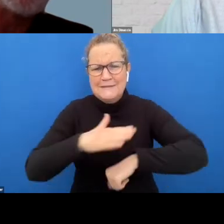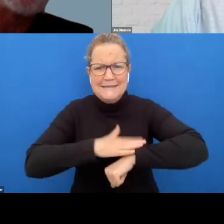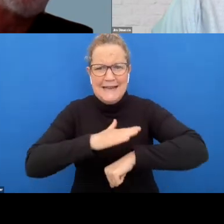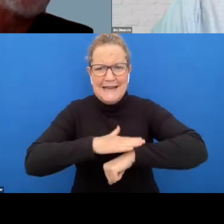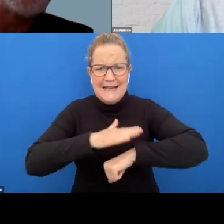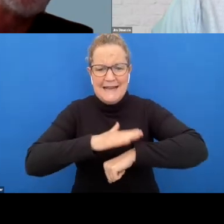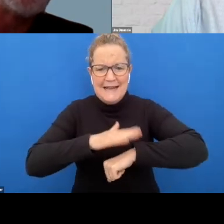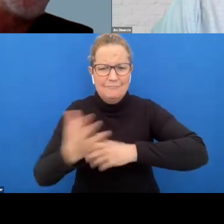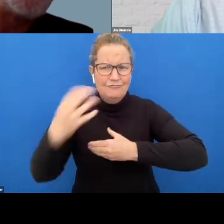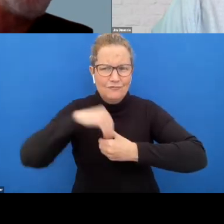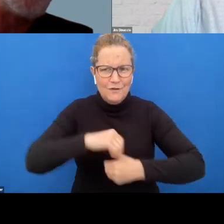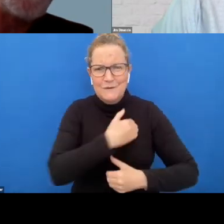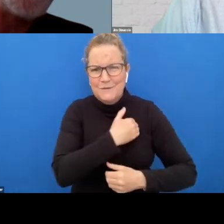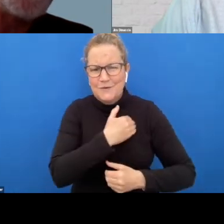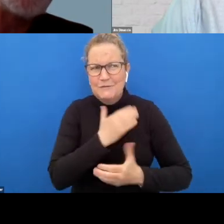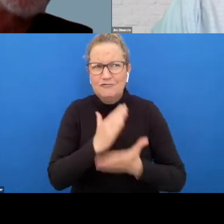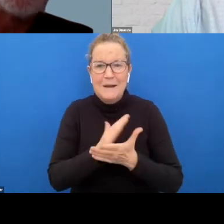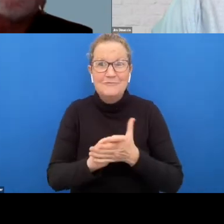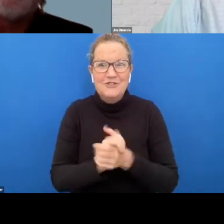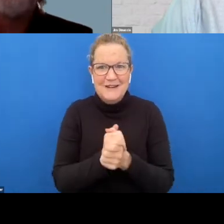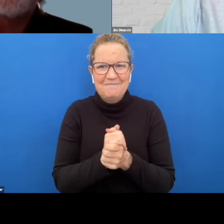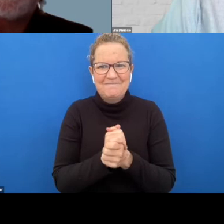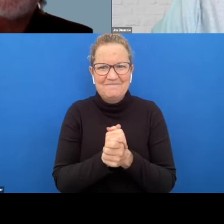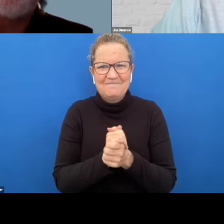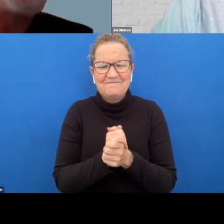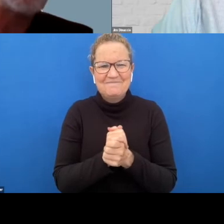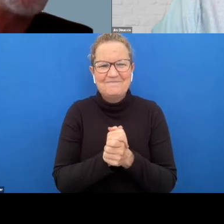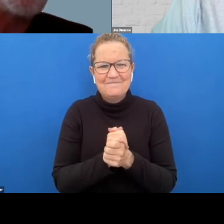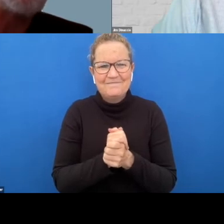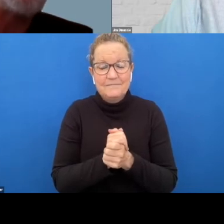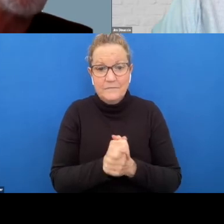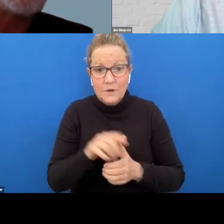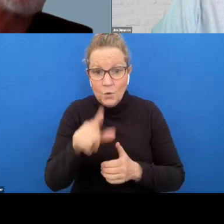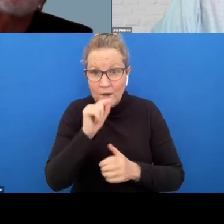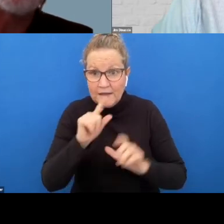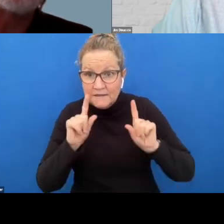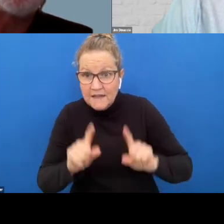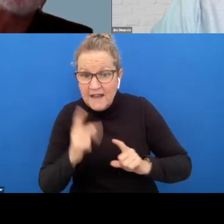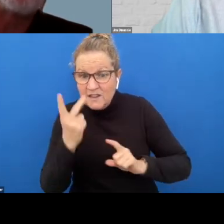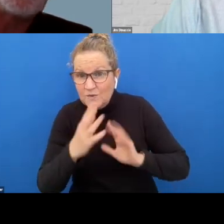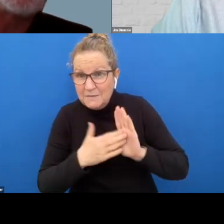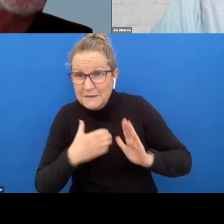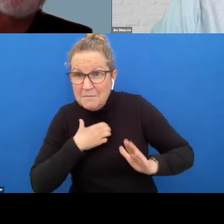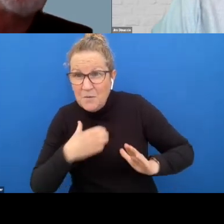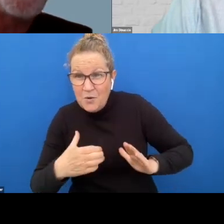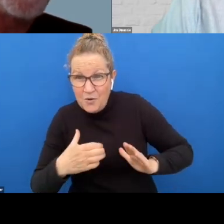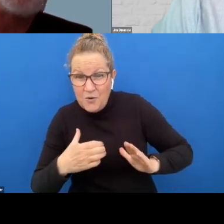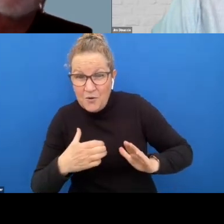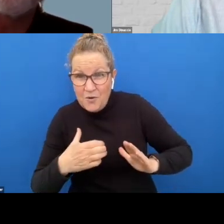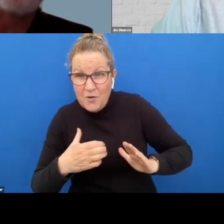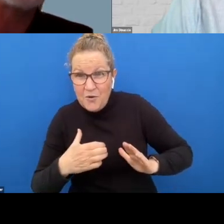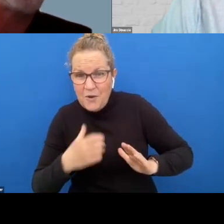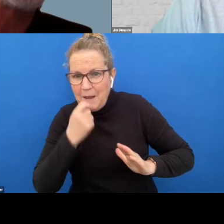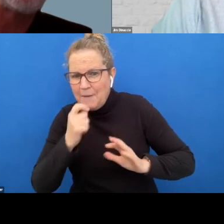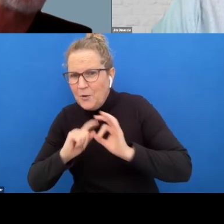along to this this morning really appreciate that um are you able to stick around for another 20 minutes or so as we get into some q a